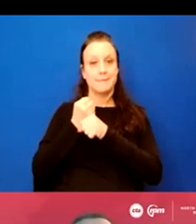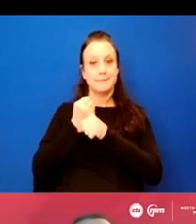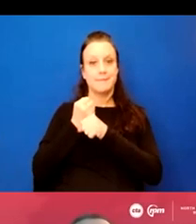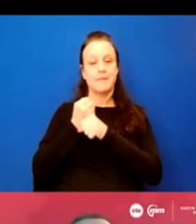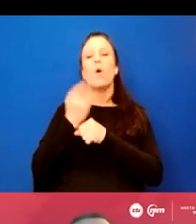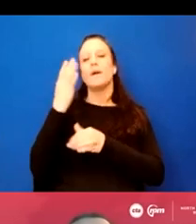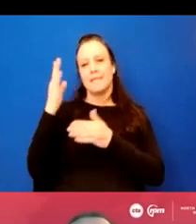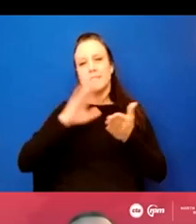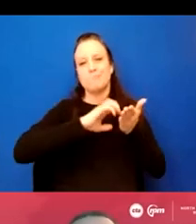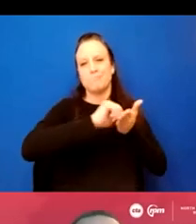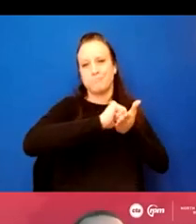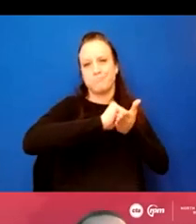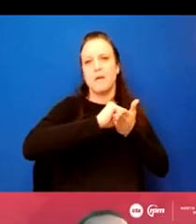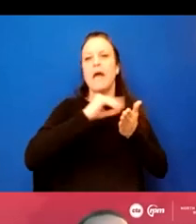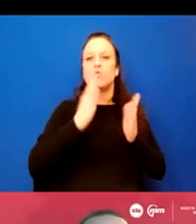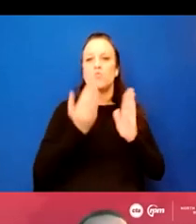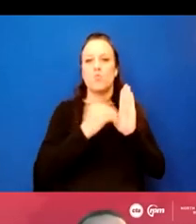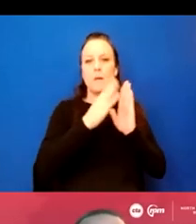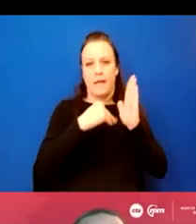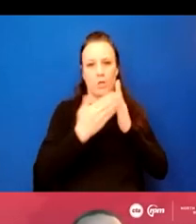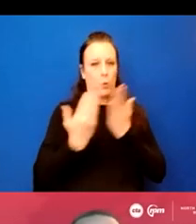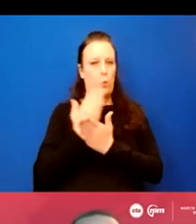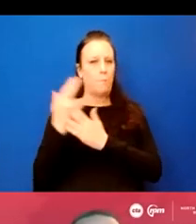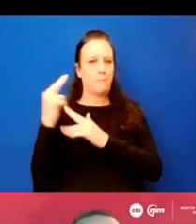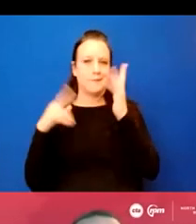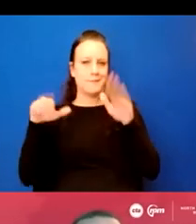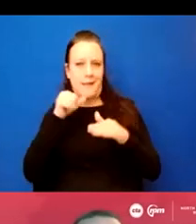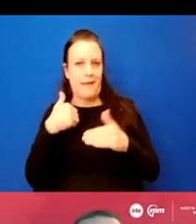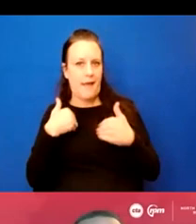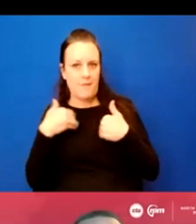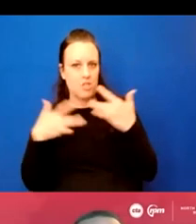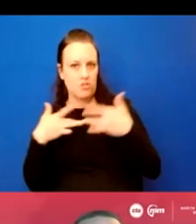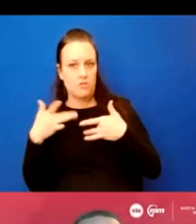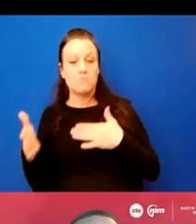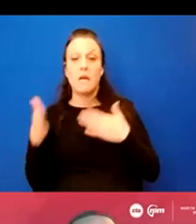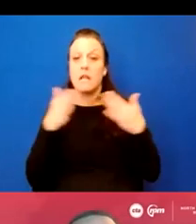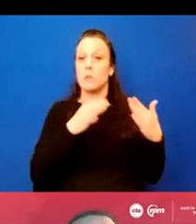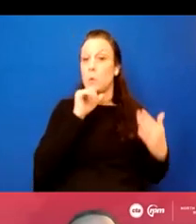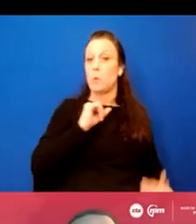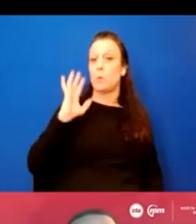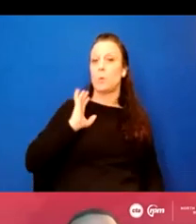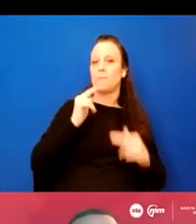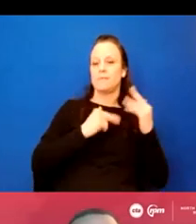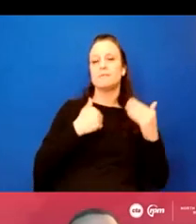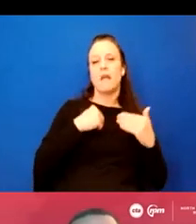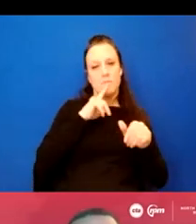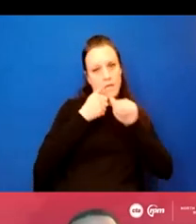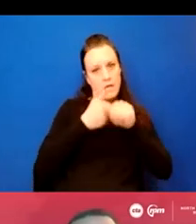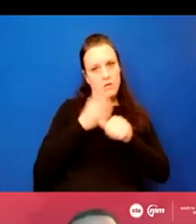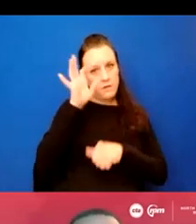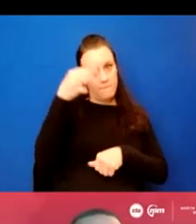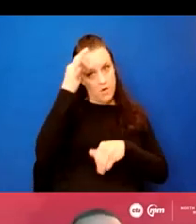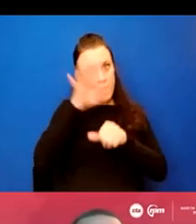the new, obviously you don't have to worry about that to work will occur in strictly strict adherence with all the federal and local laws to keep the